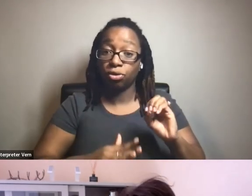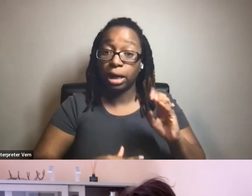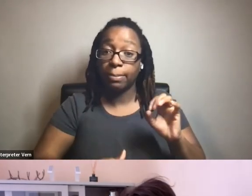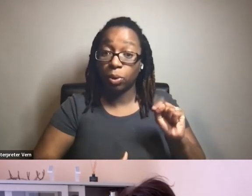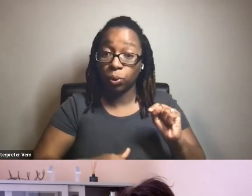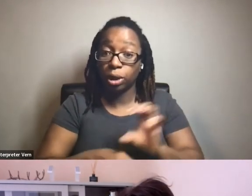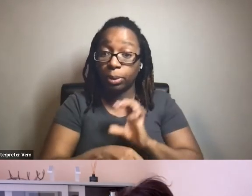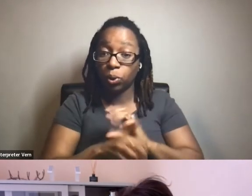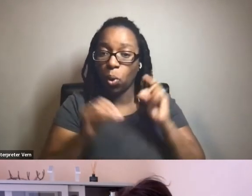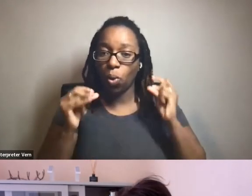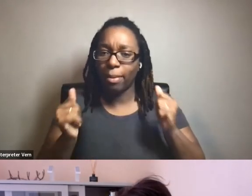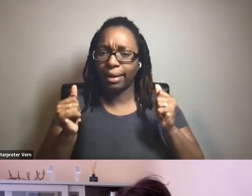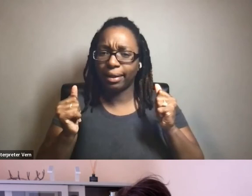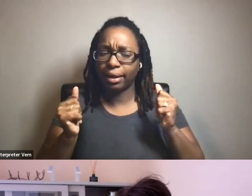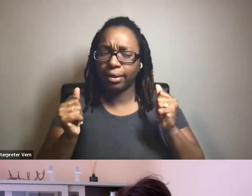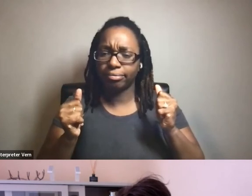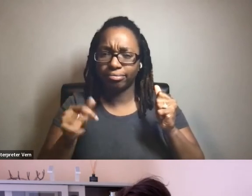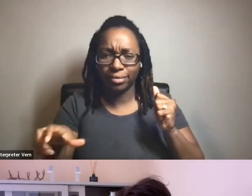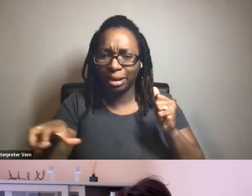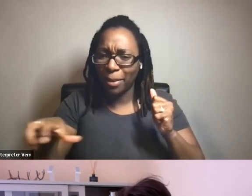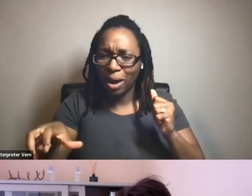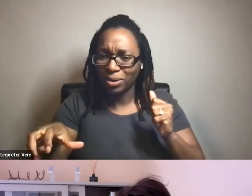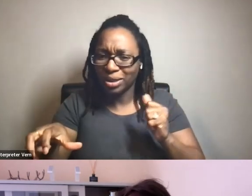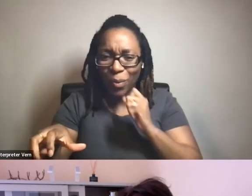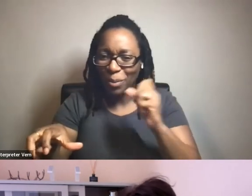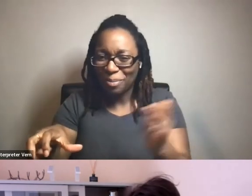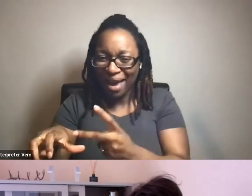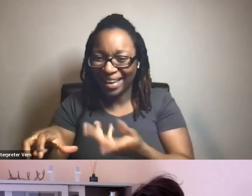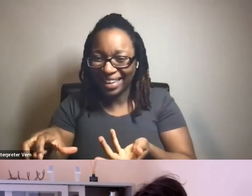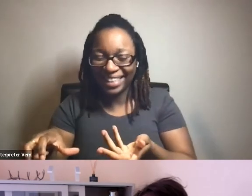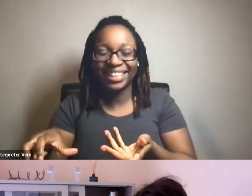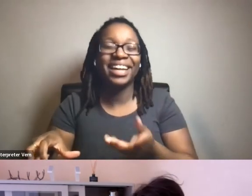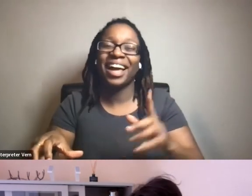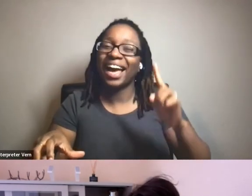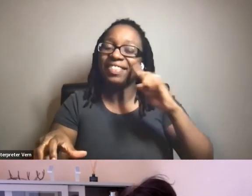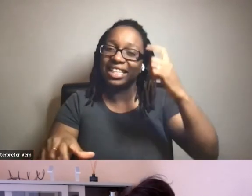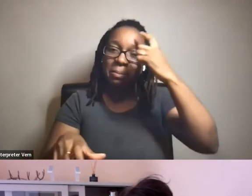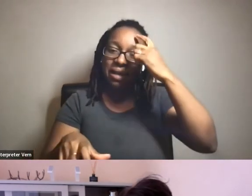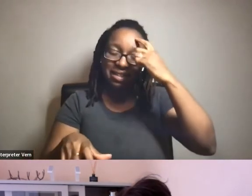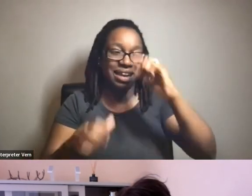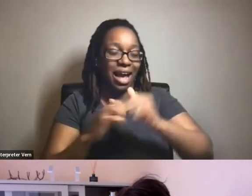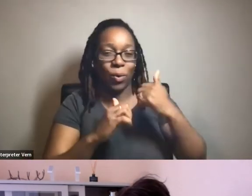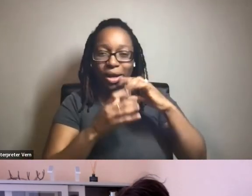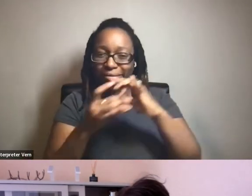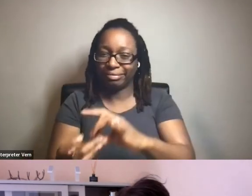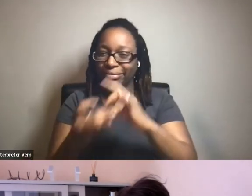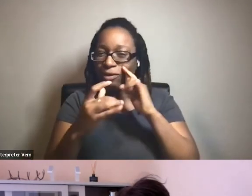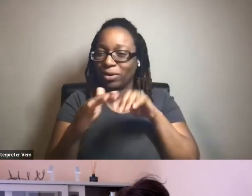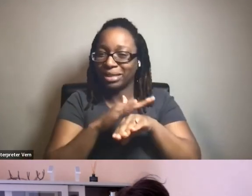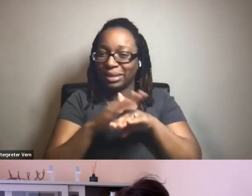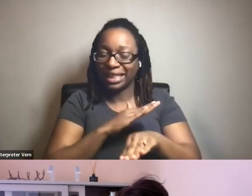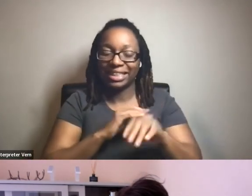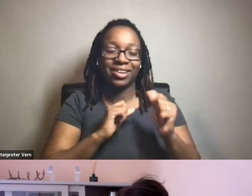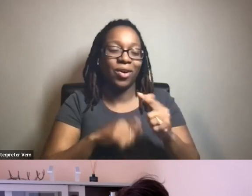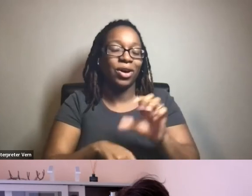As if that would bring the mouse back. Now, this is a mental parry, I think, towards accessibility already there, which all computer scientists